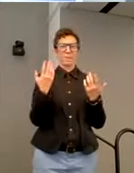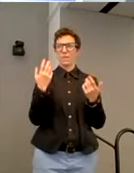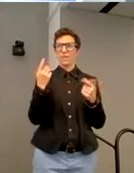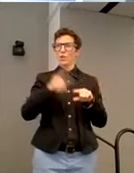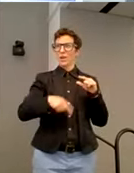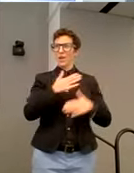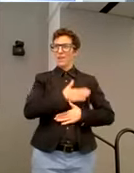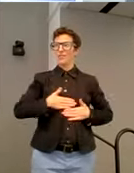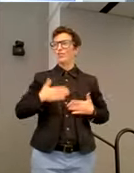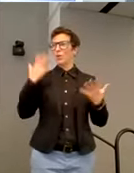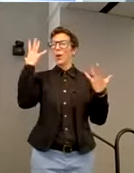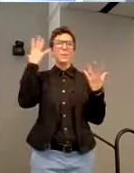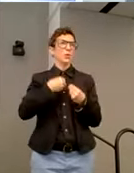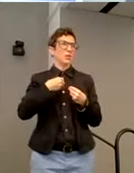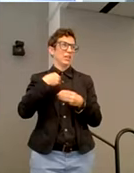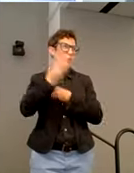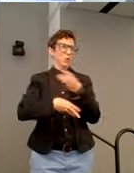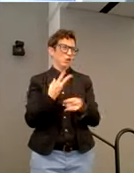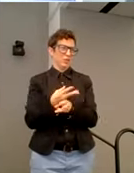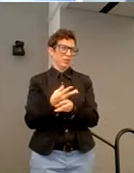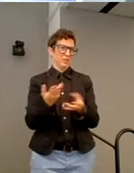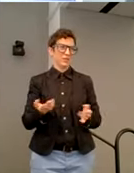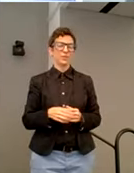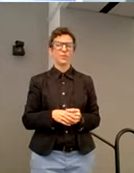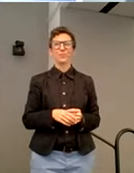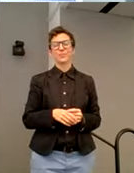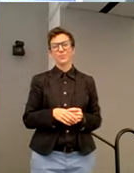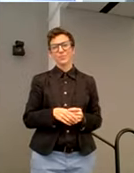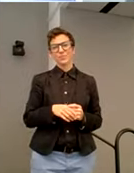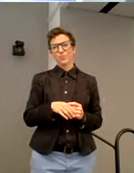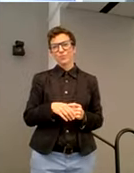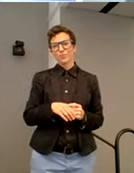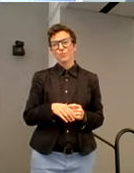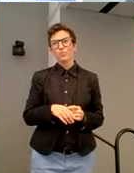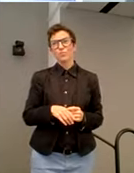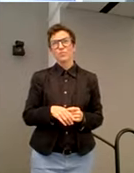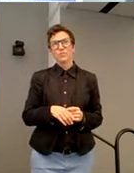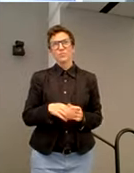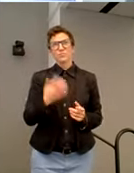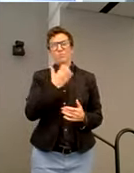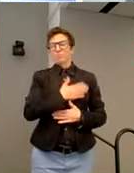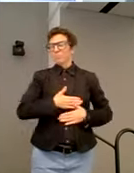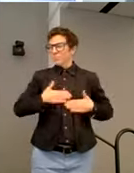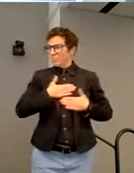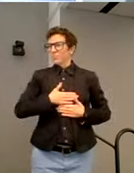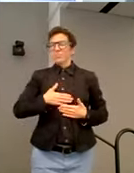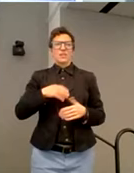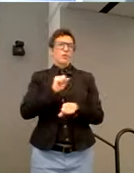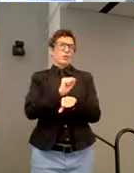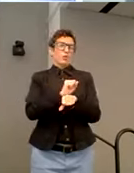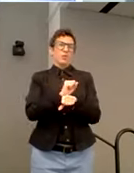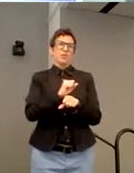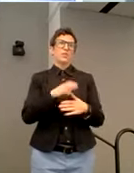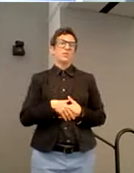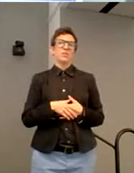enjoy the beauty of the world. Um, so that that's been just so rewarding for me, and it's been my